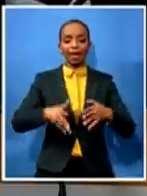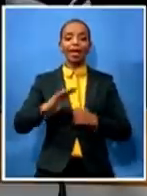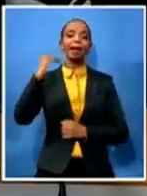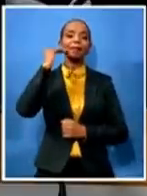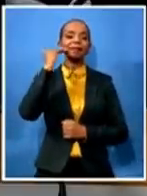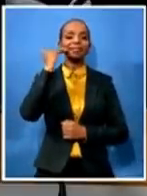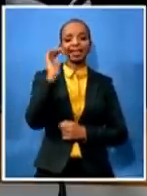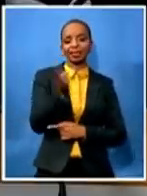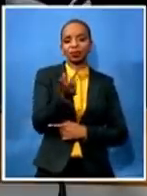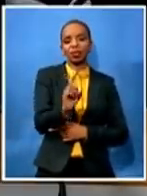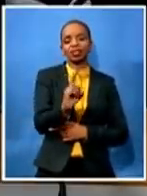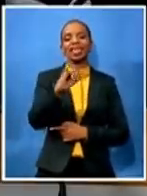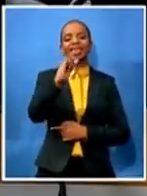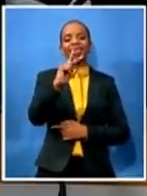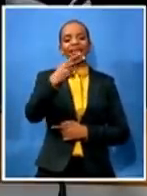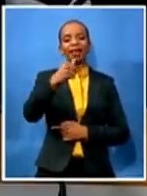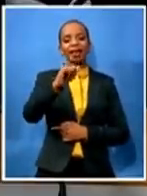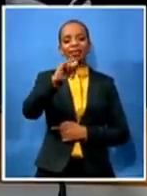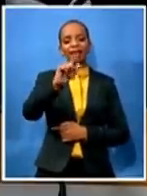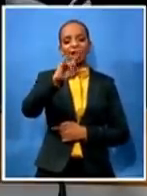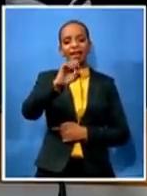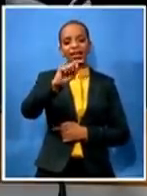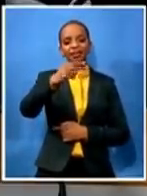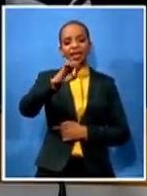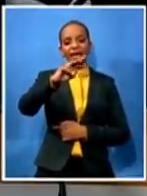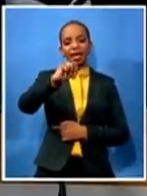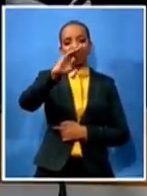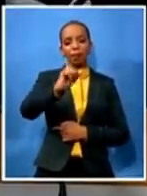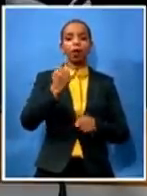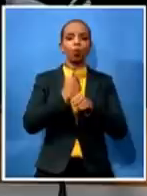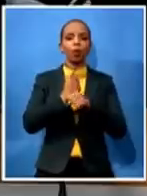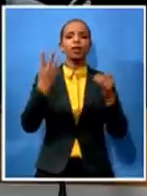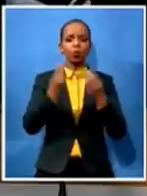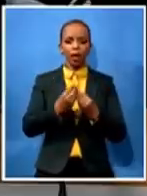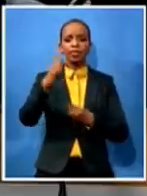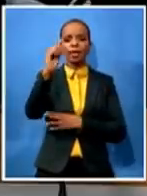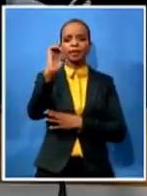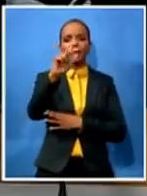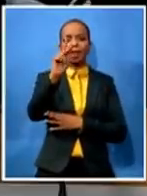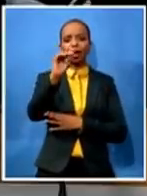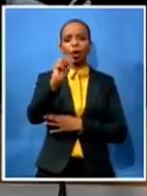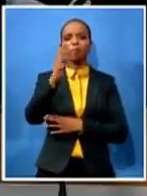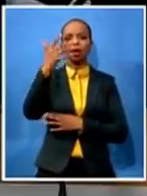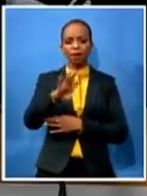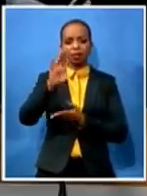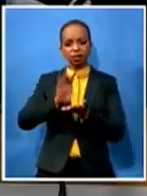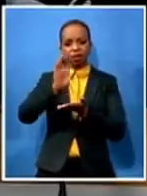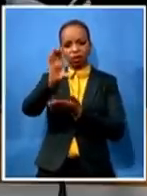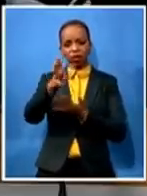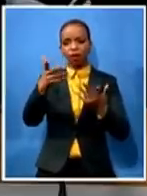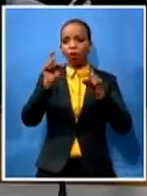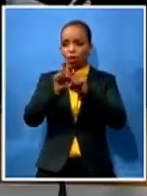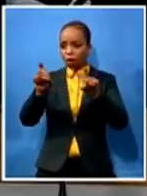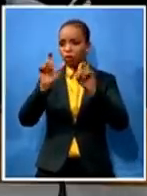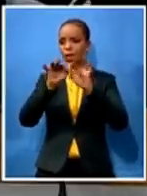working together with telecom they donated a building for victims of gender-based violence i moved to housing when i came